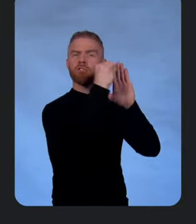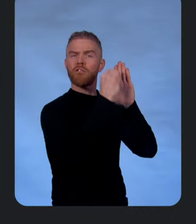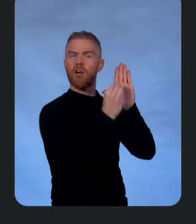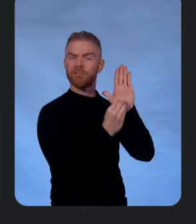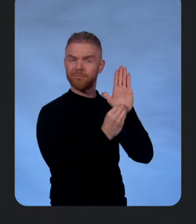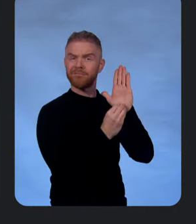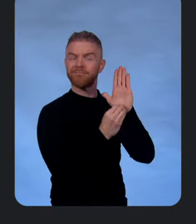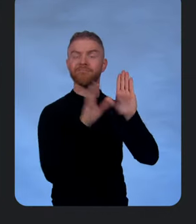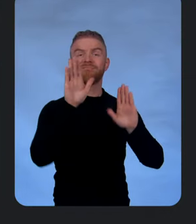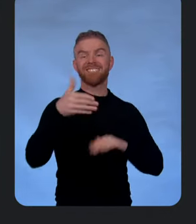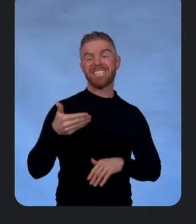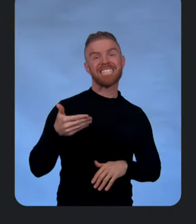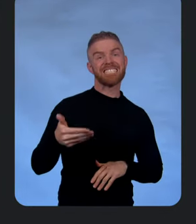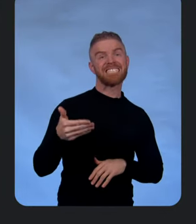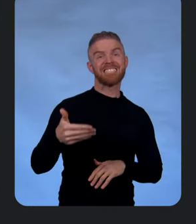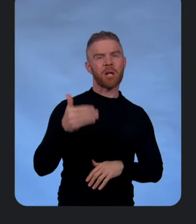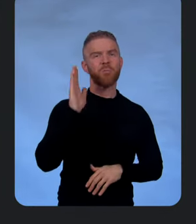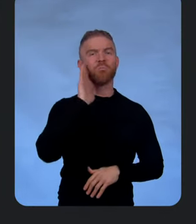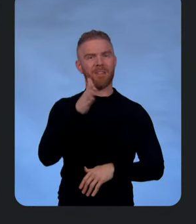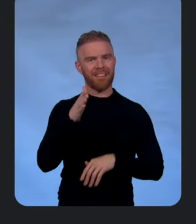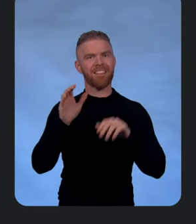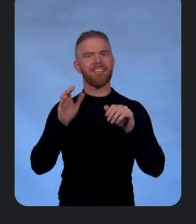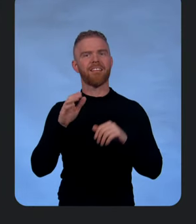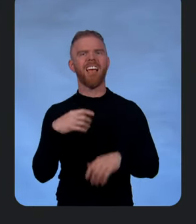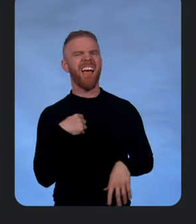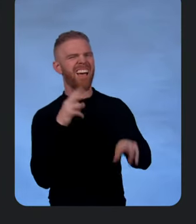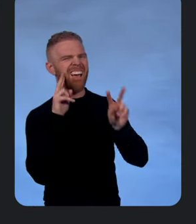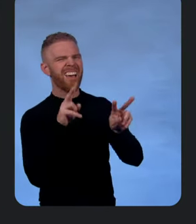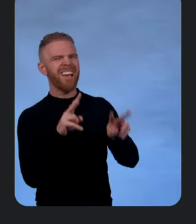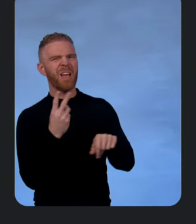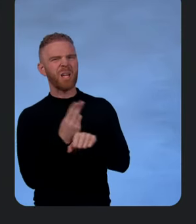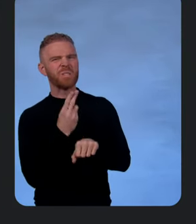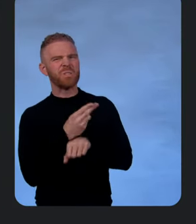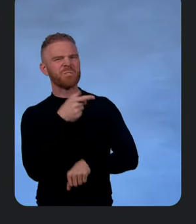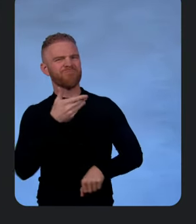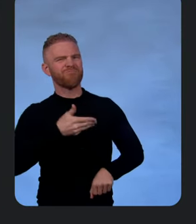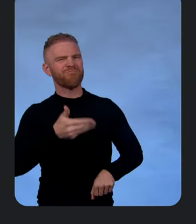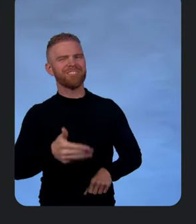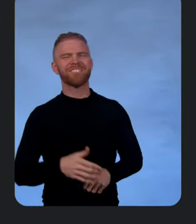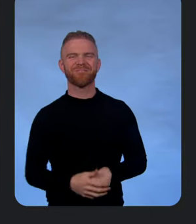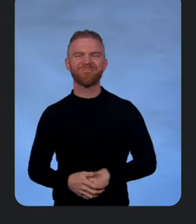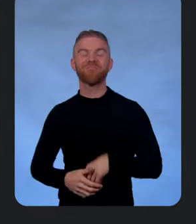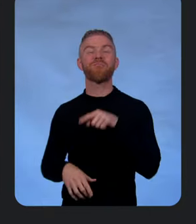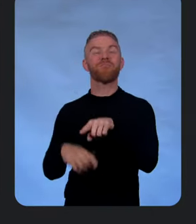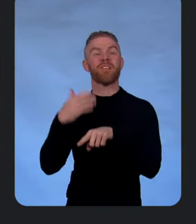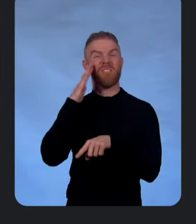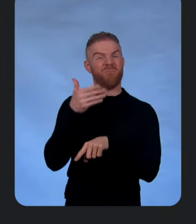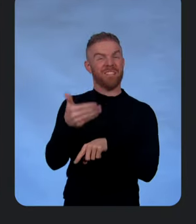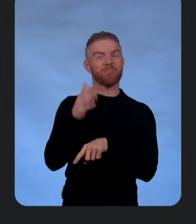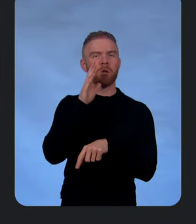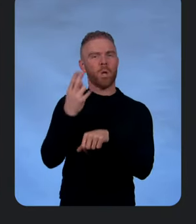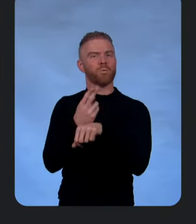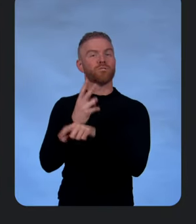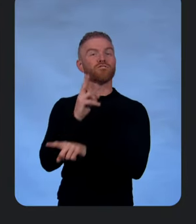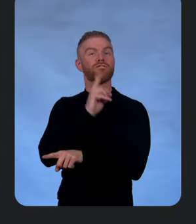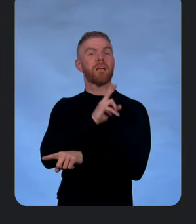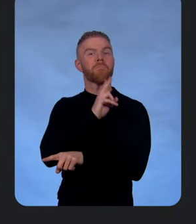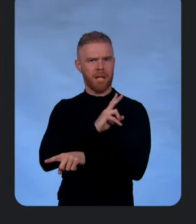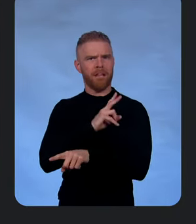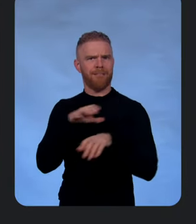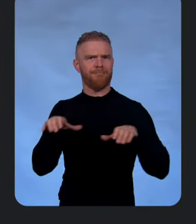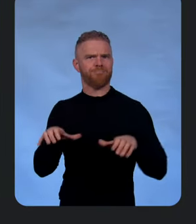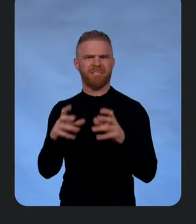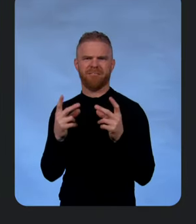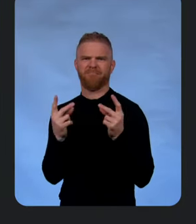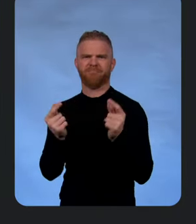I can't wait for being able to use this more and more. It's great. And you know what? Soon I'll be able to use Gemini to even act immediately on